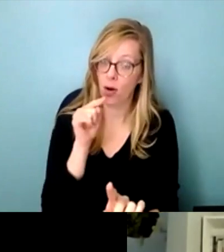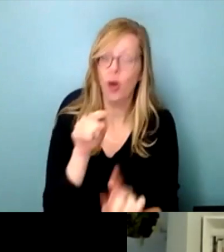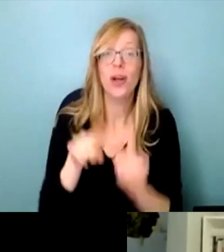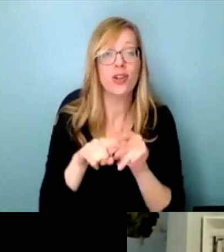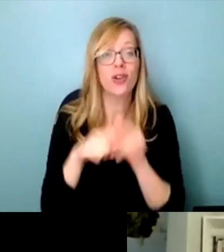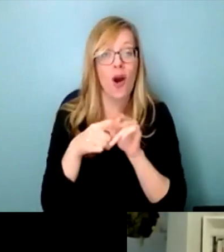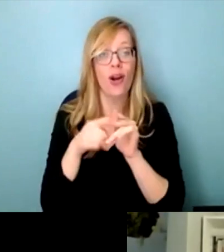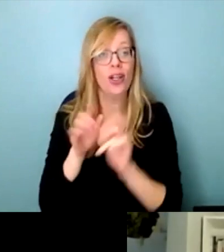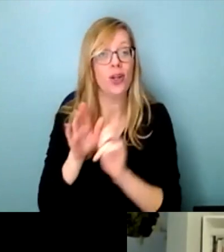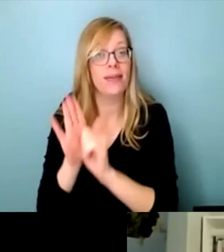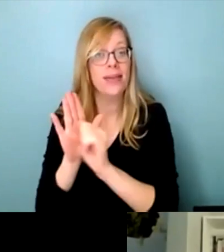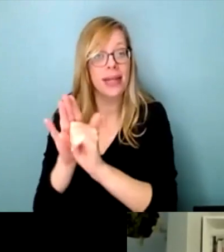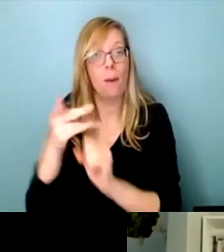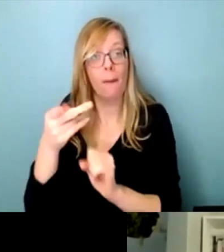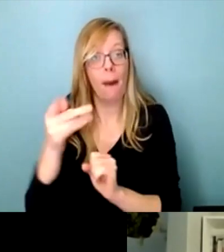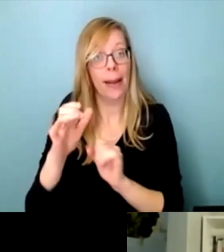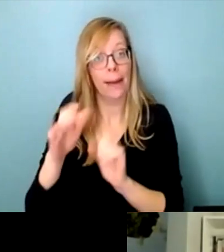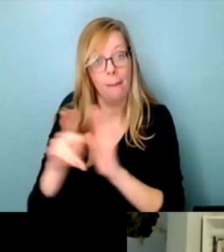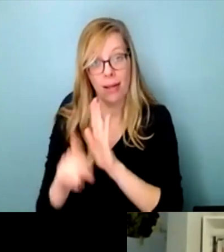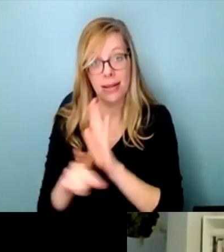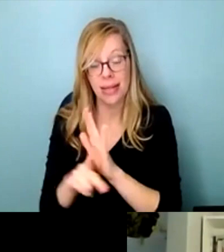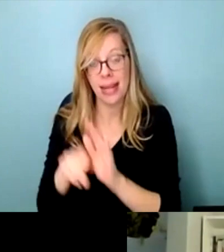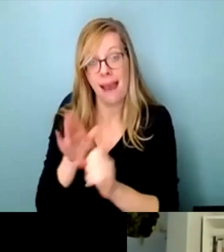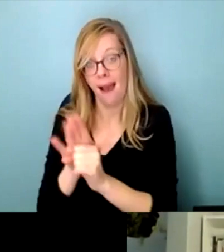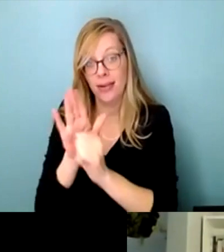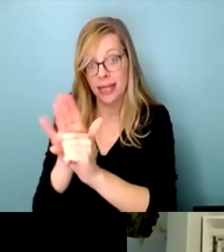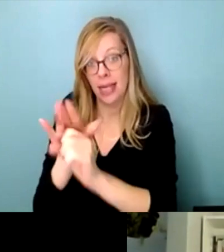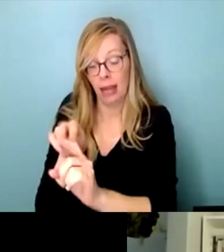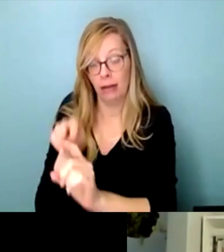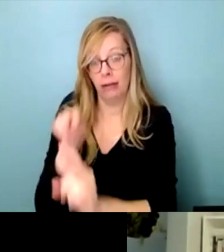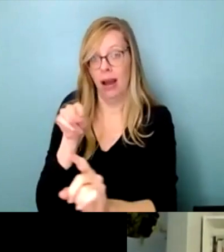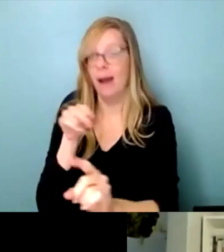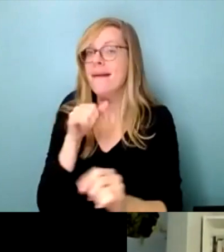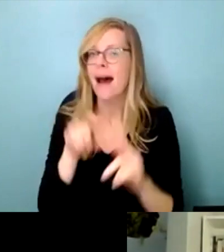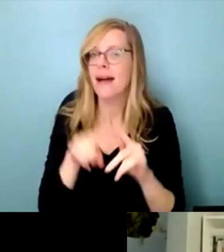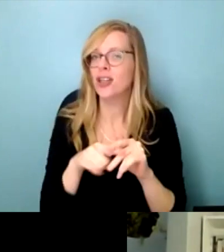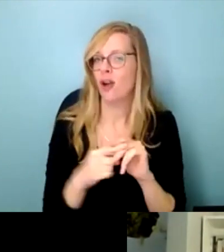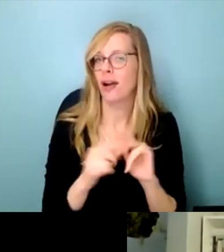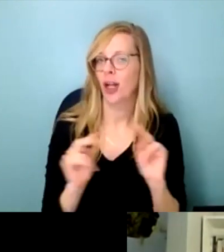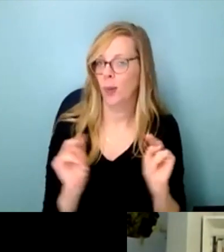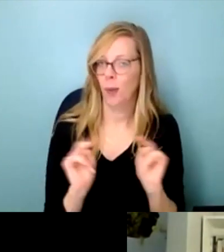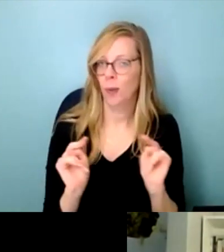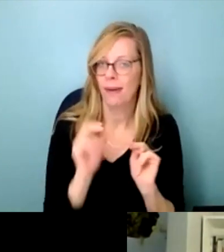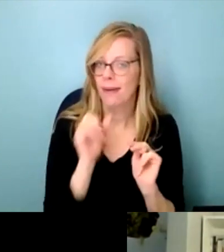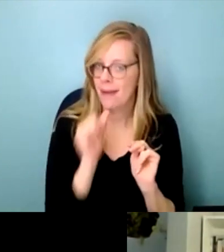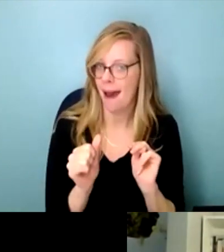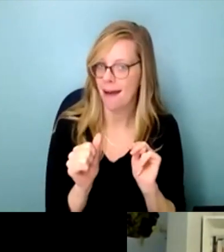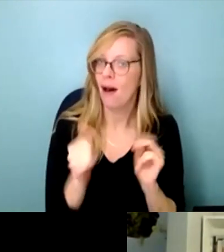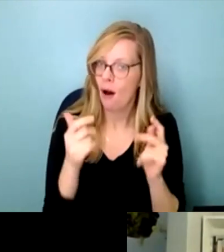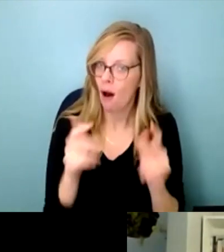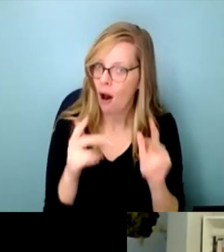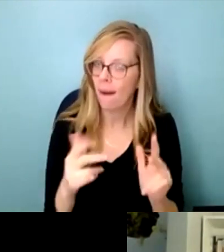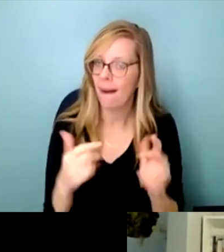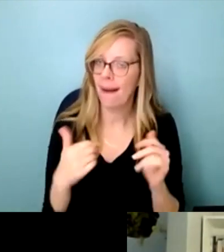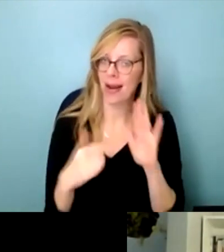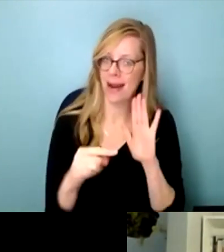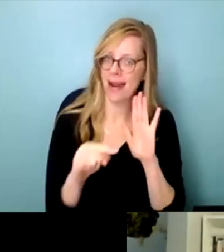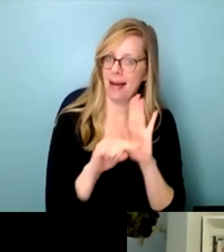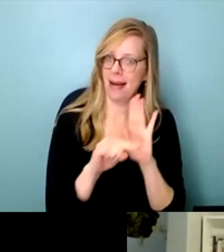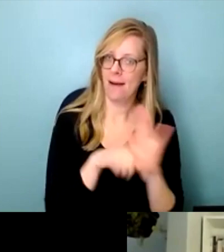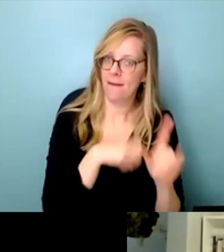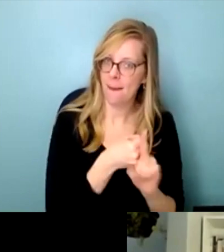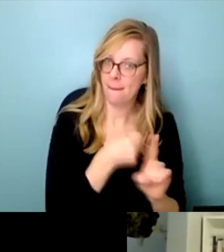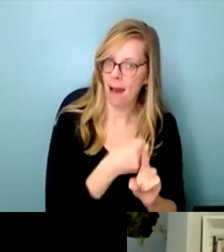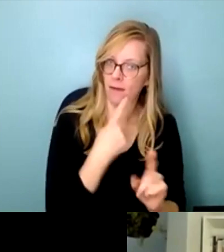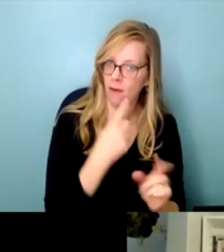public policy advocacy work, we're not starting from a neutral place. Um, but also at the same time, it's really important, I think,